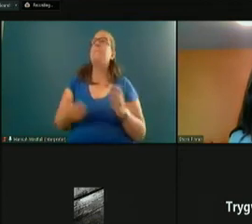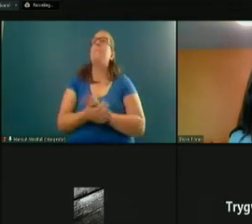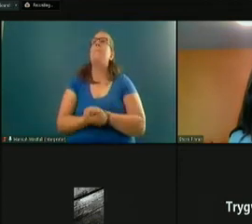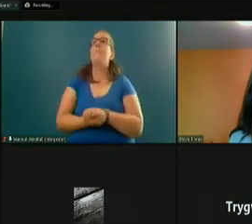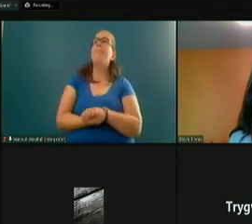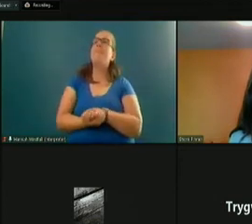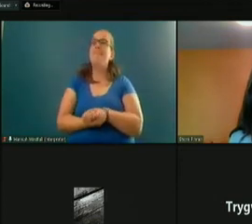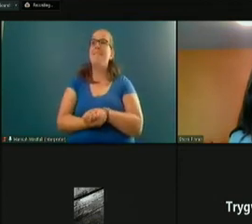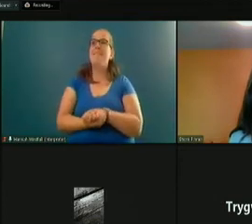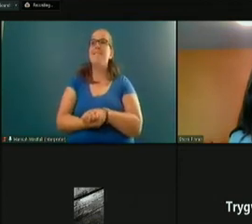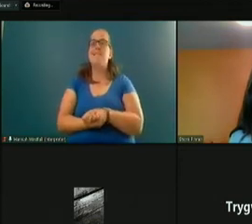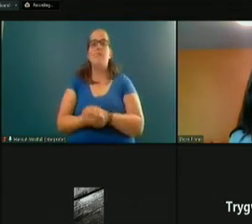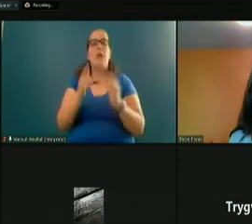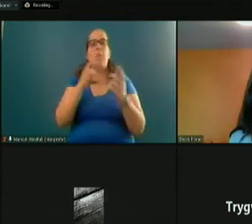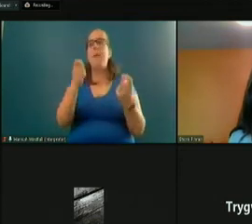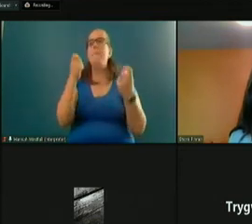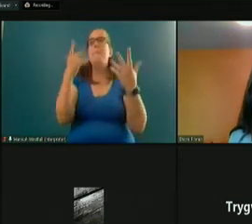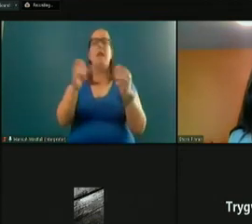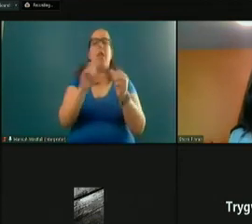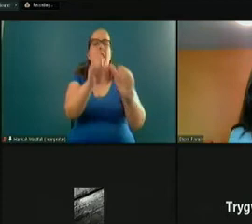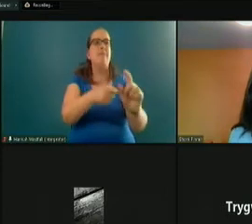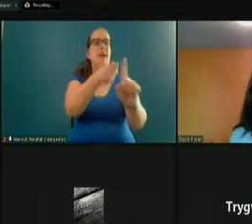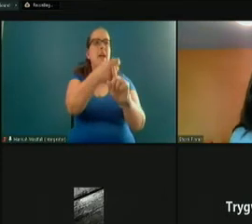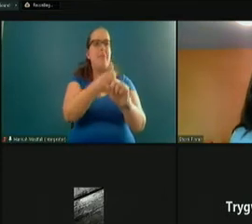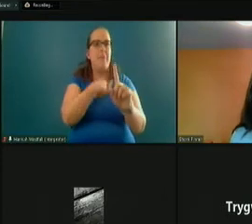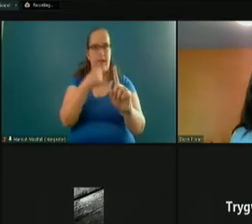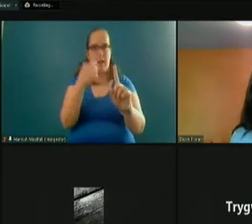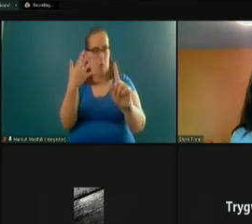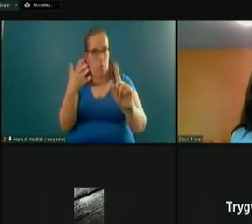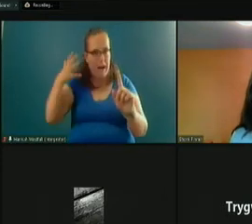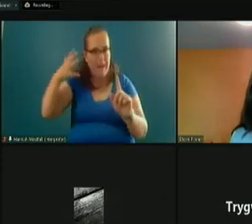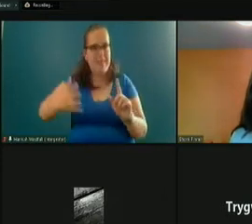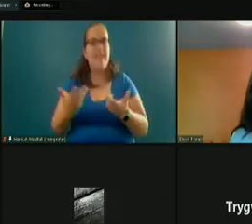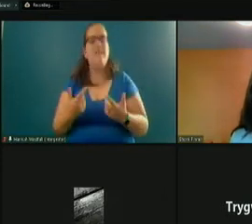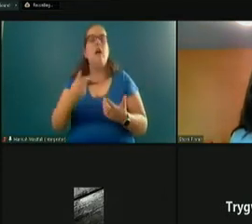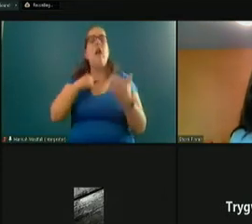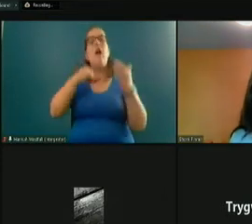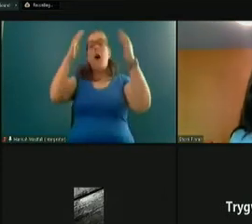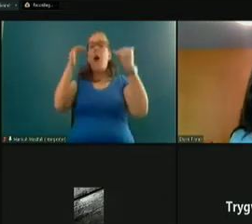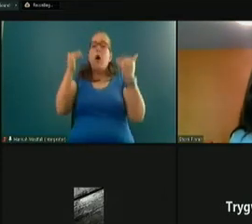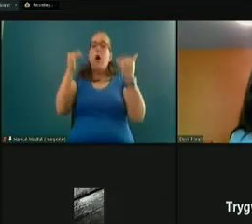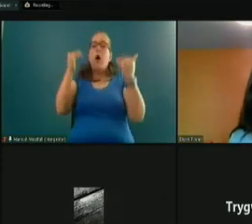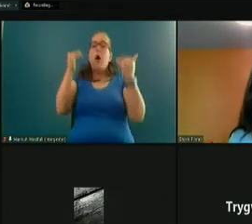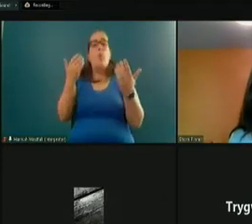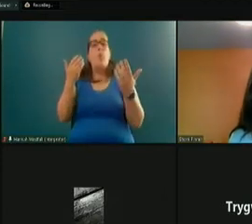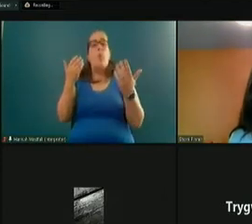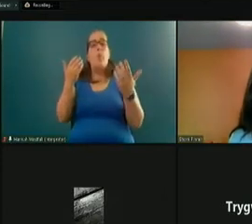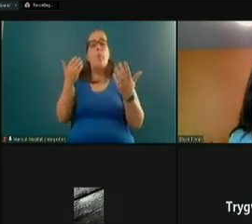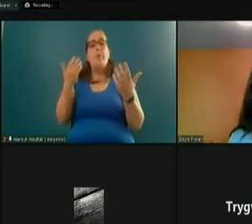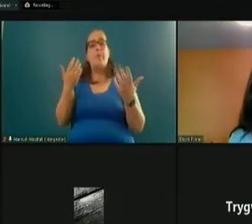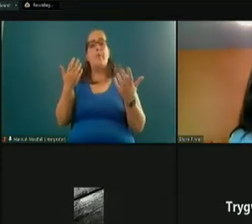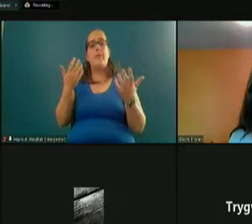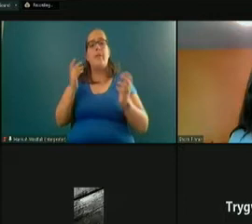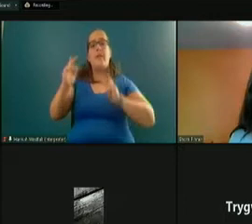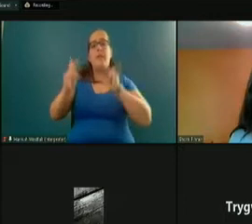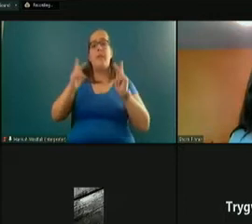Gosh, there's many lasting impacts I hope to leave on Deschutes County. And I hope it is that people